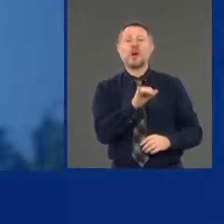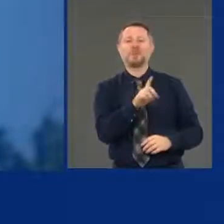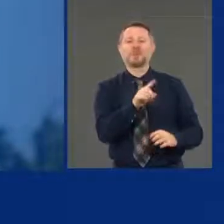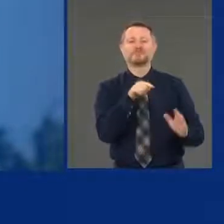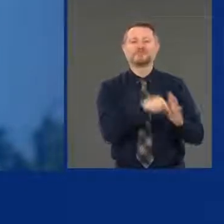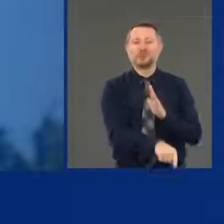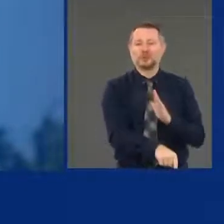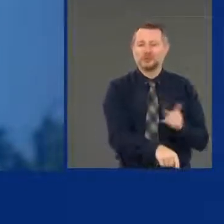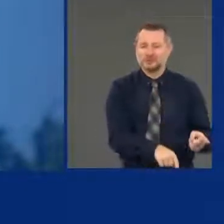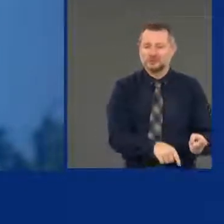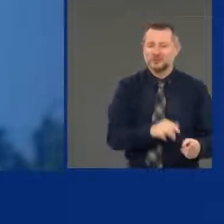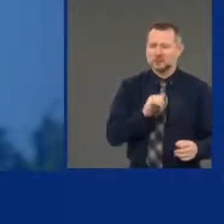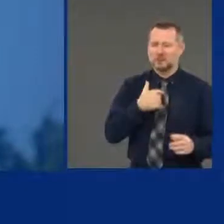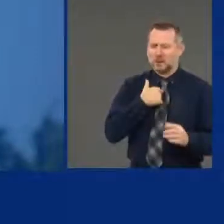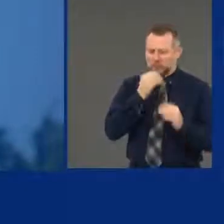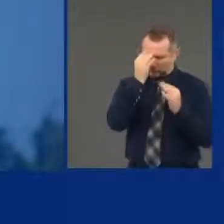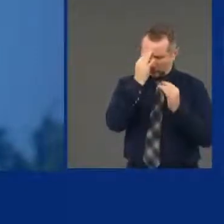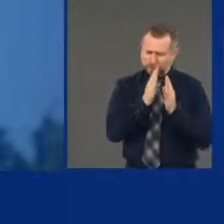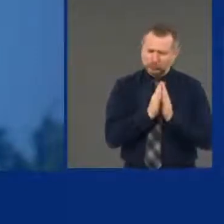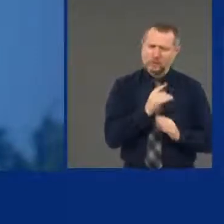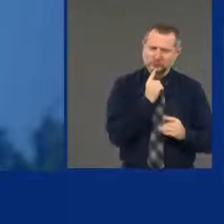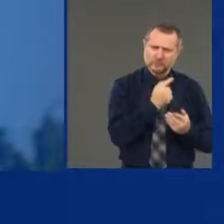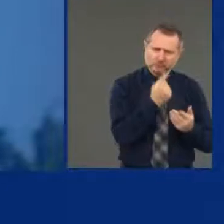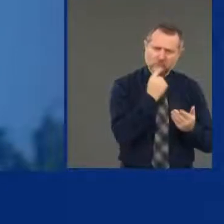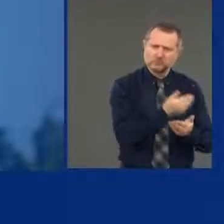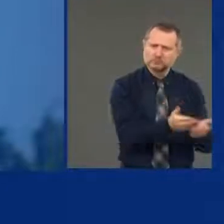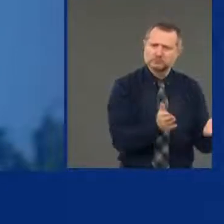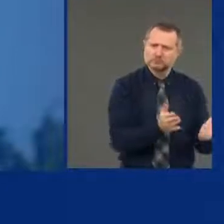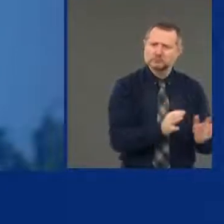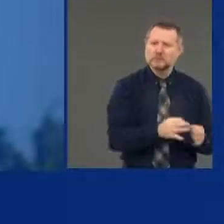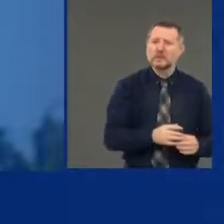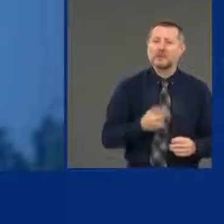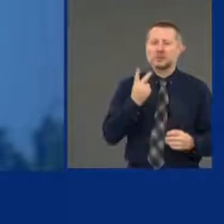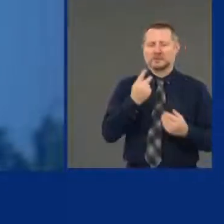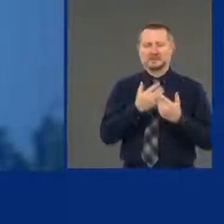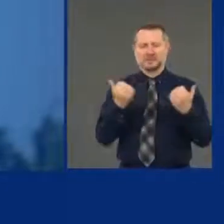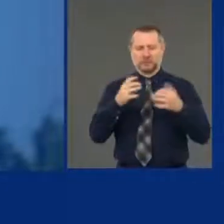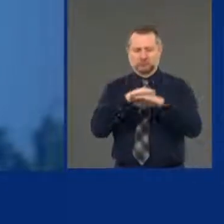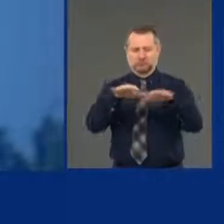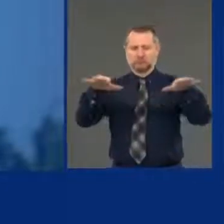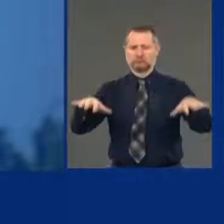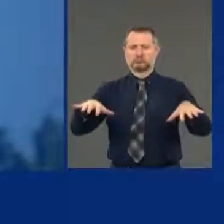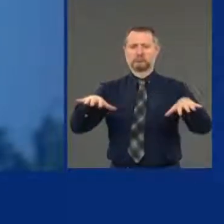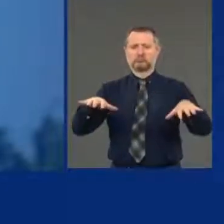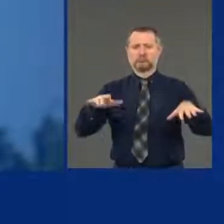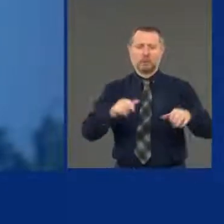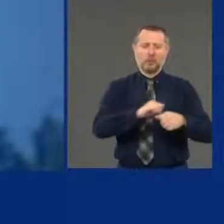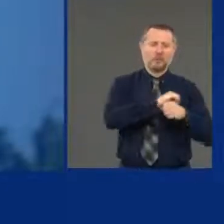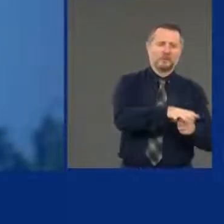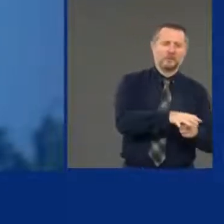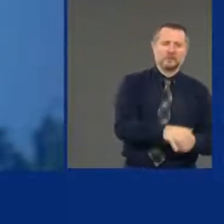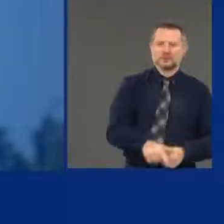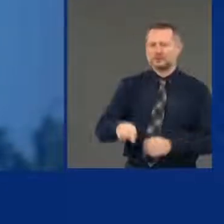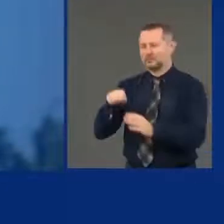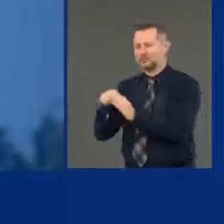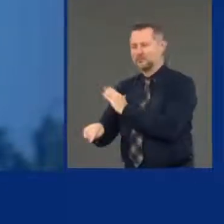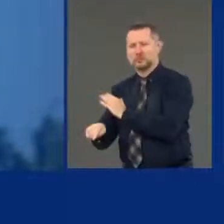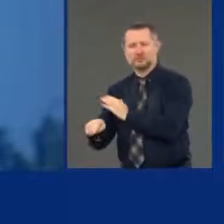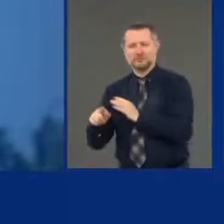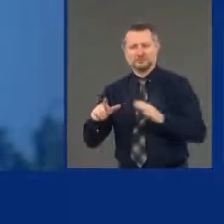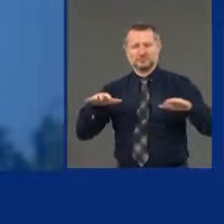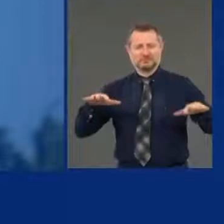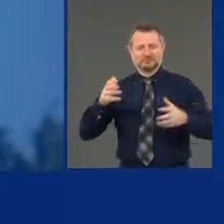situations, the COVID virus and the civil unrest after Mr. Floyd's murder.